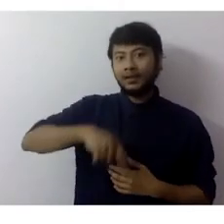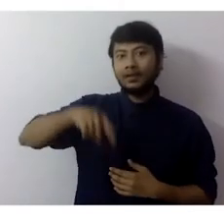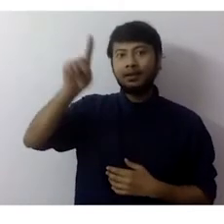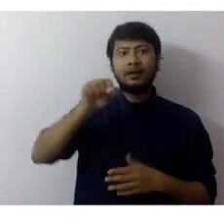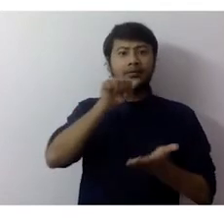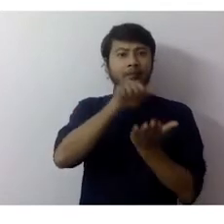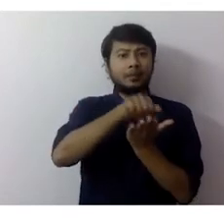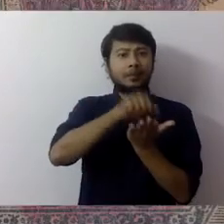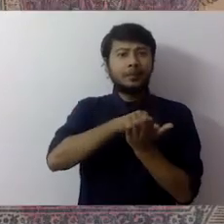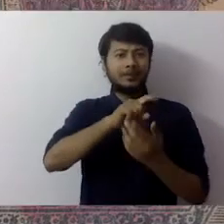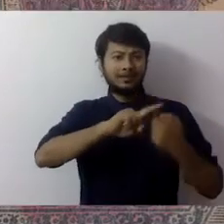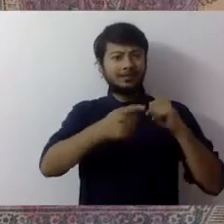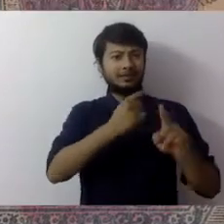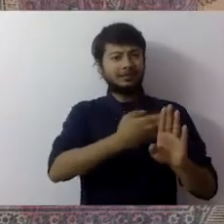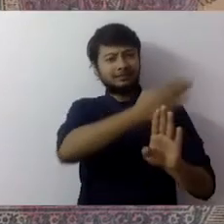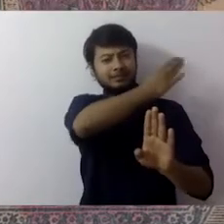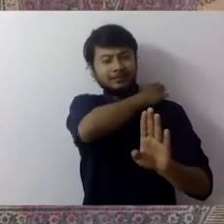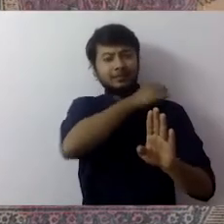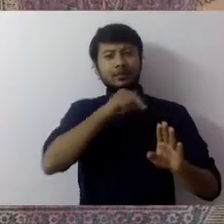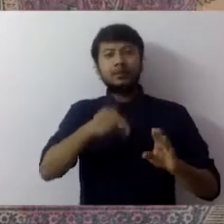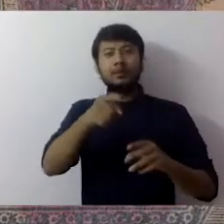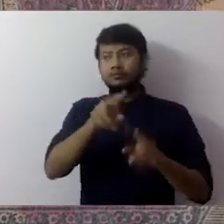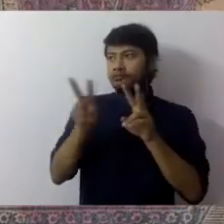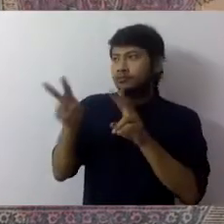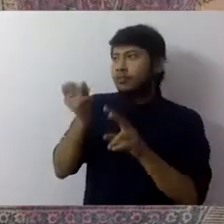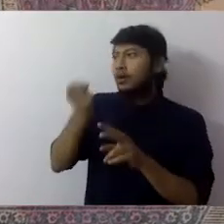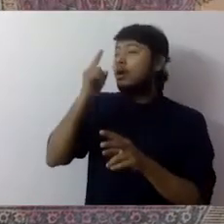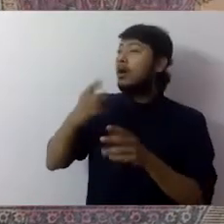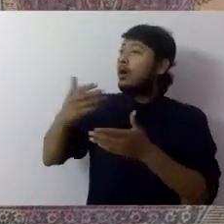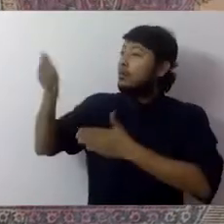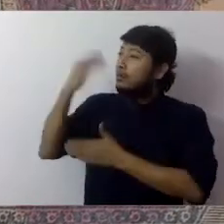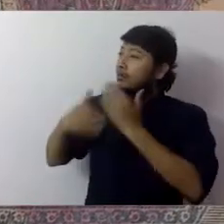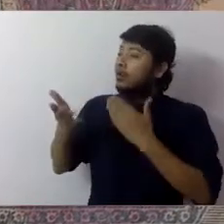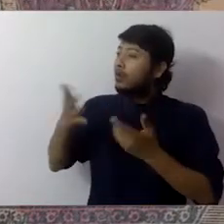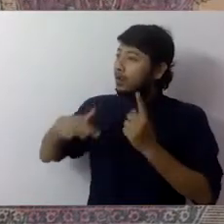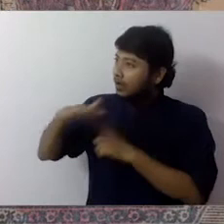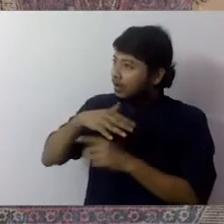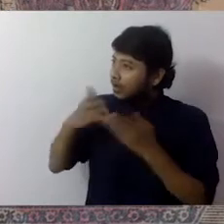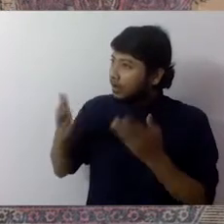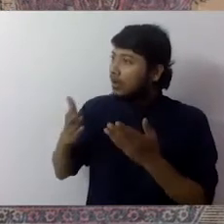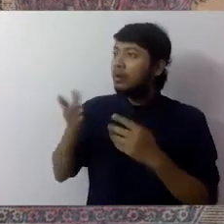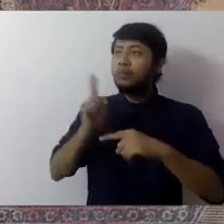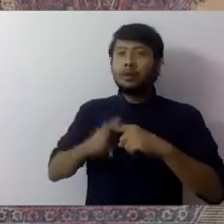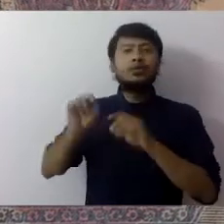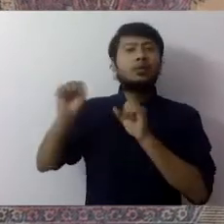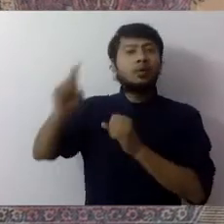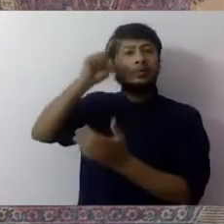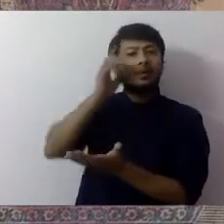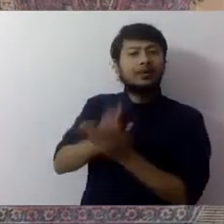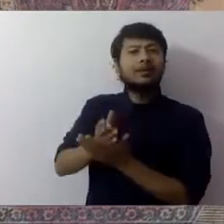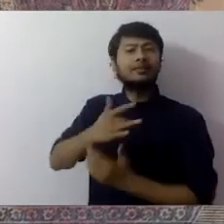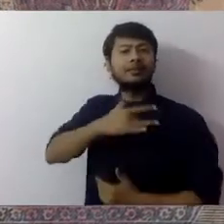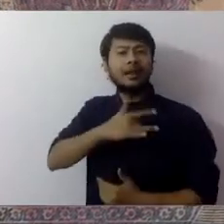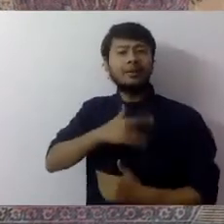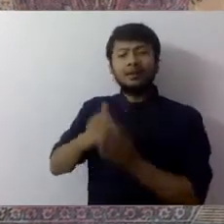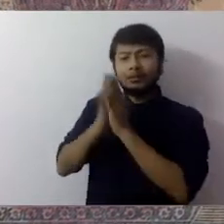but together they help us understand the social cultural context and popular opinions that shaped the visual aesthetics of 19th